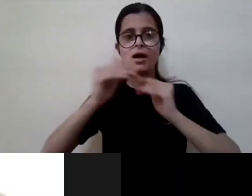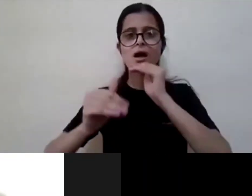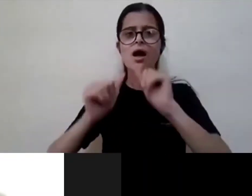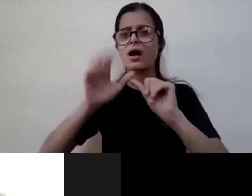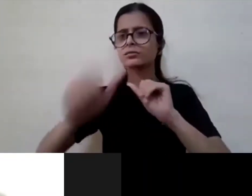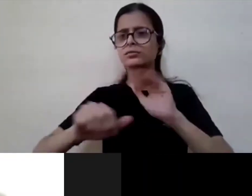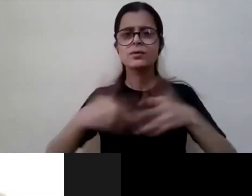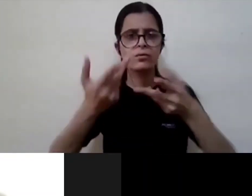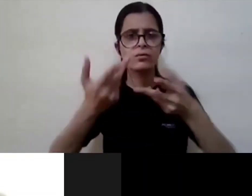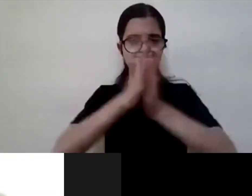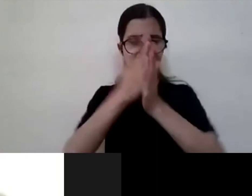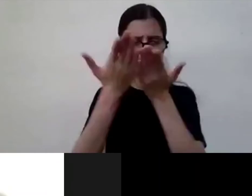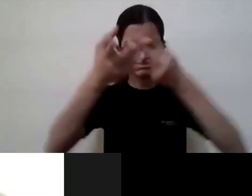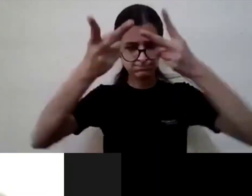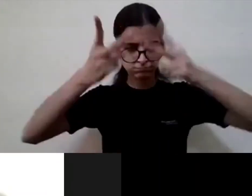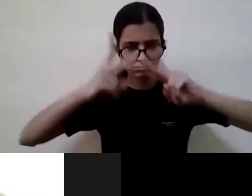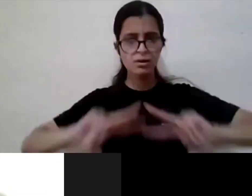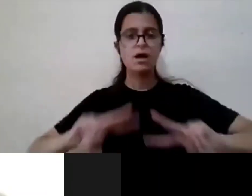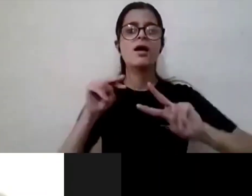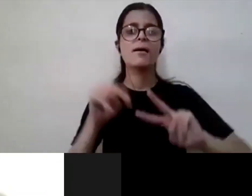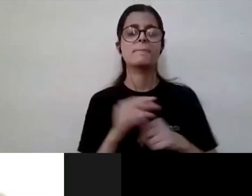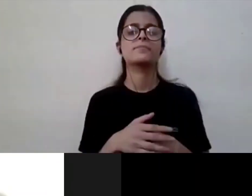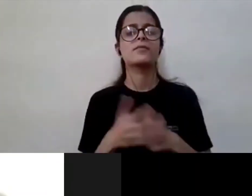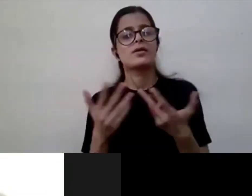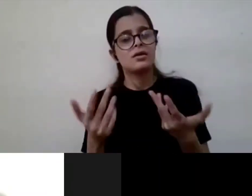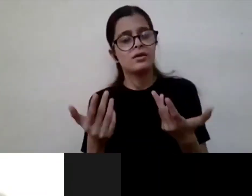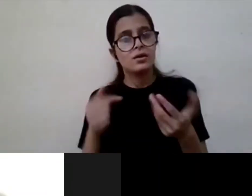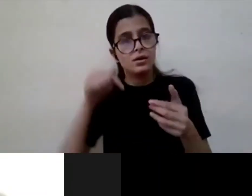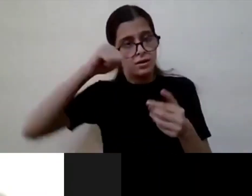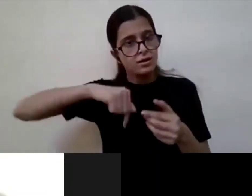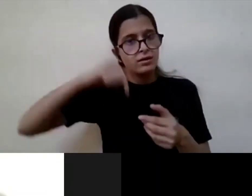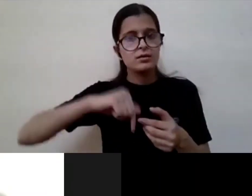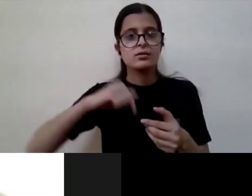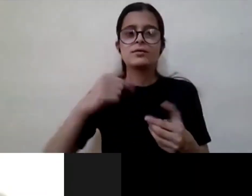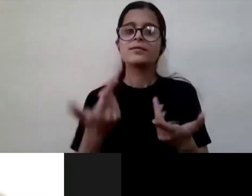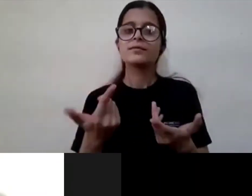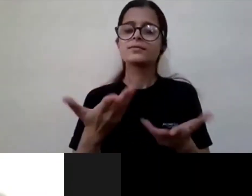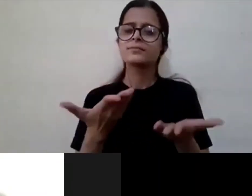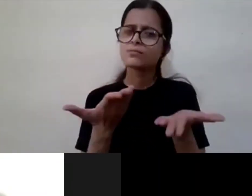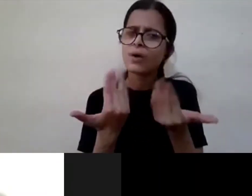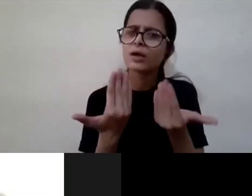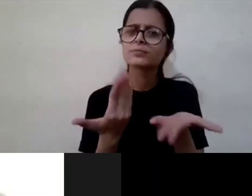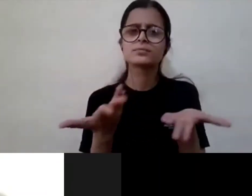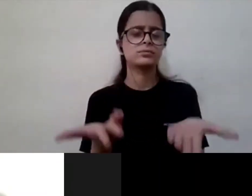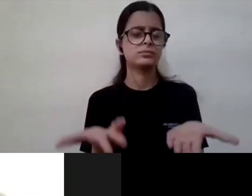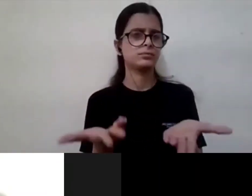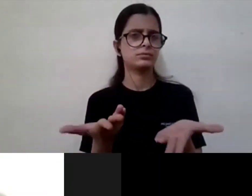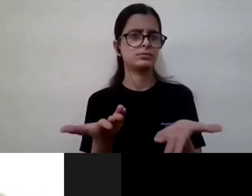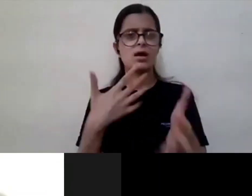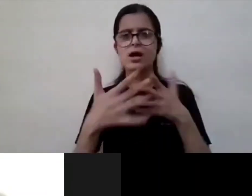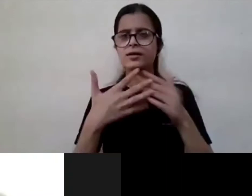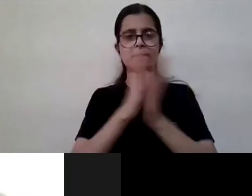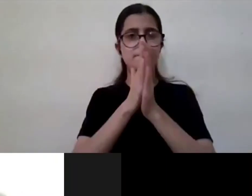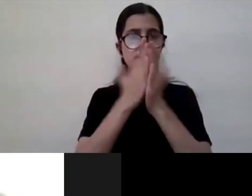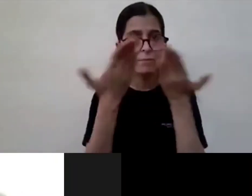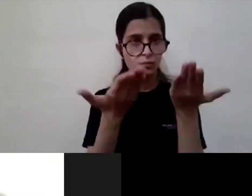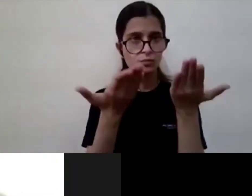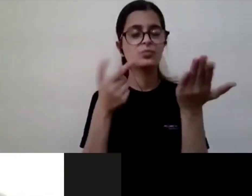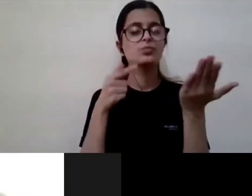for example so today it is possible that if any book is actually